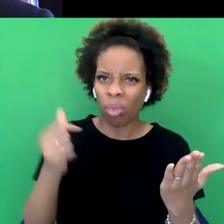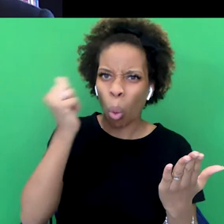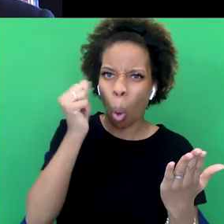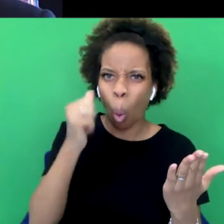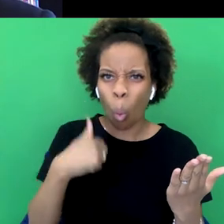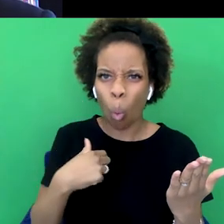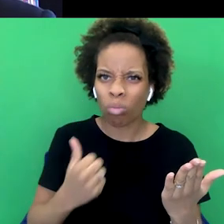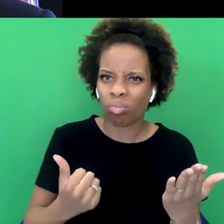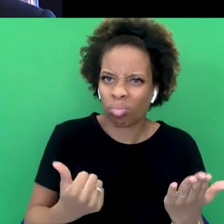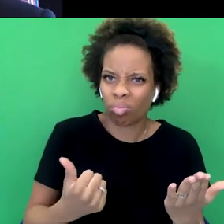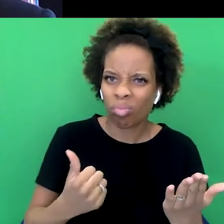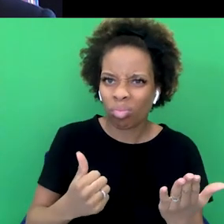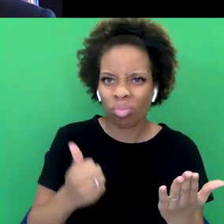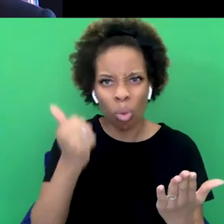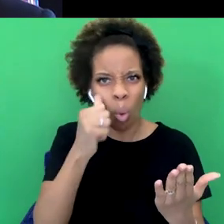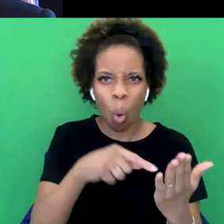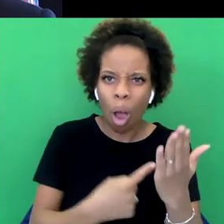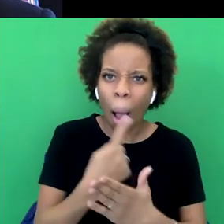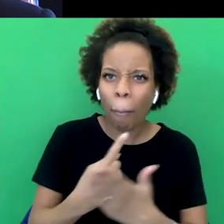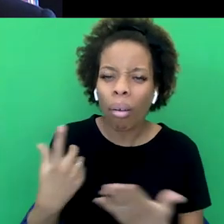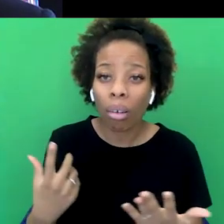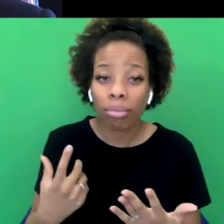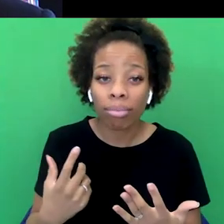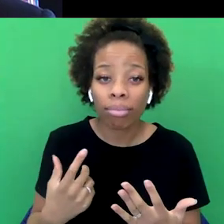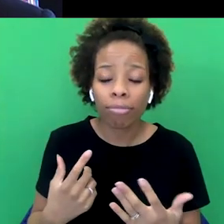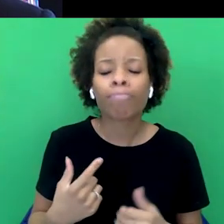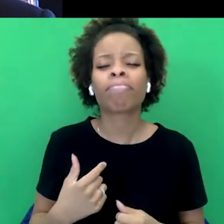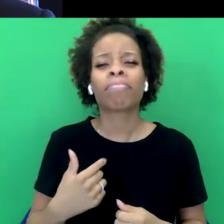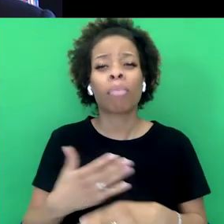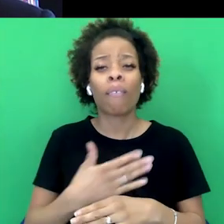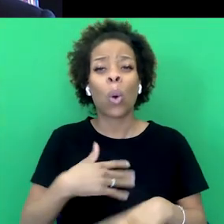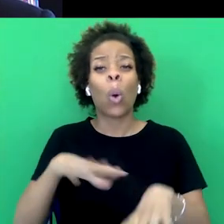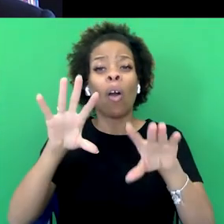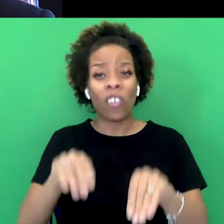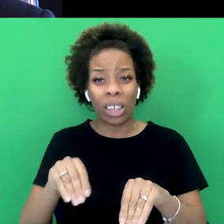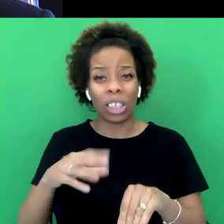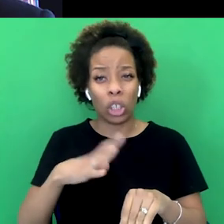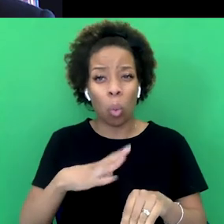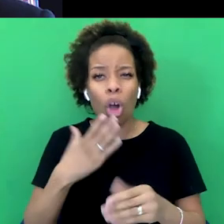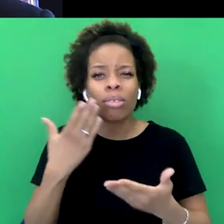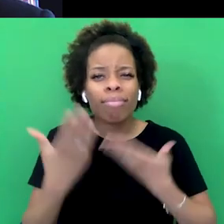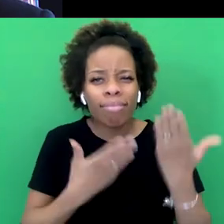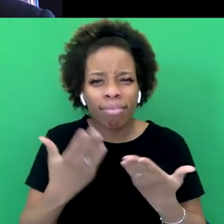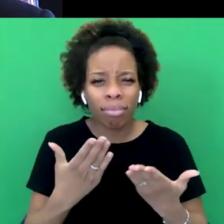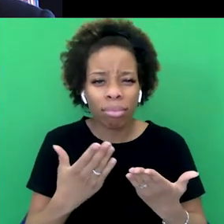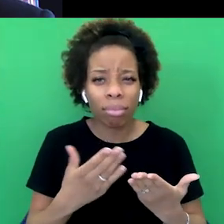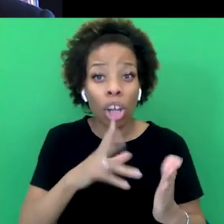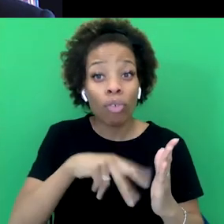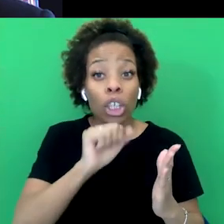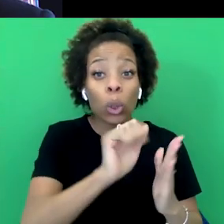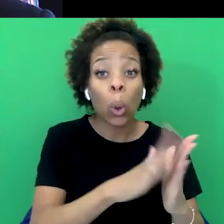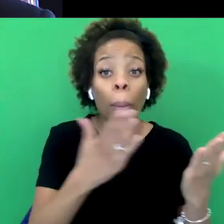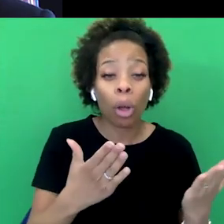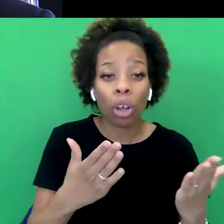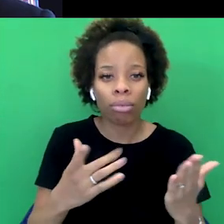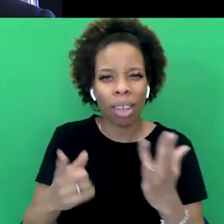I want to end on, that reading your book and also reading kind of a similar book to it, which is cast, Isabel